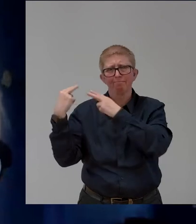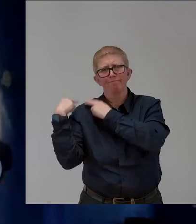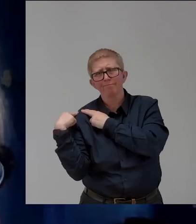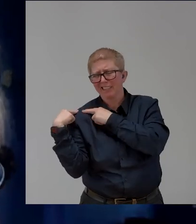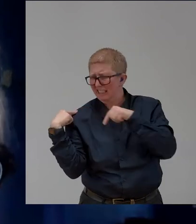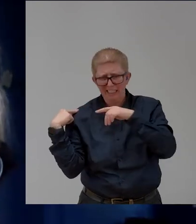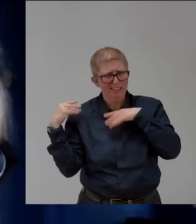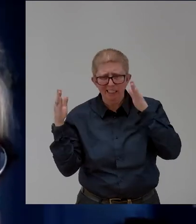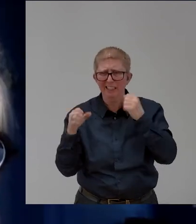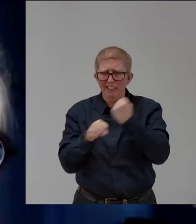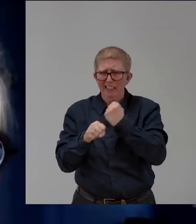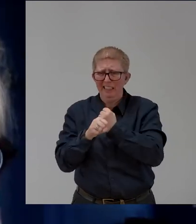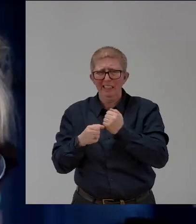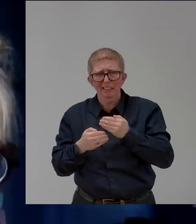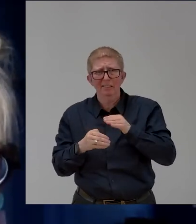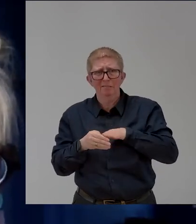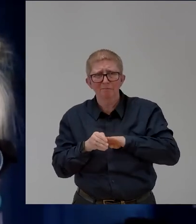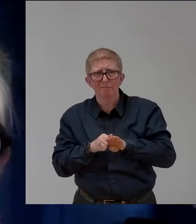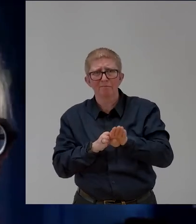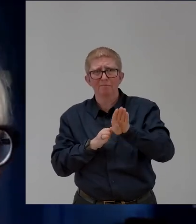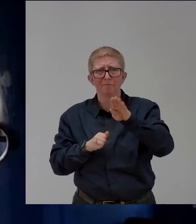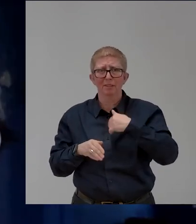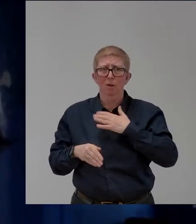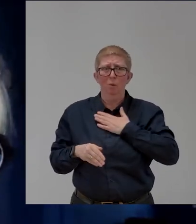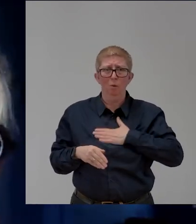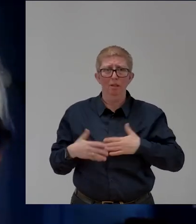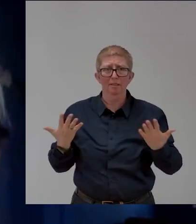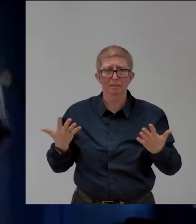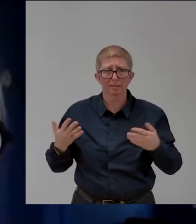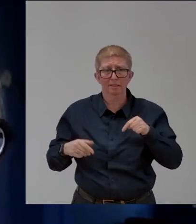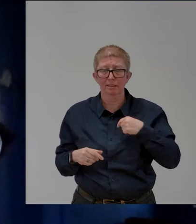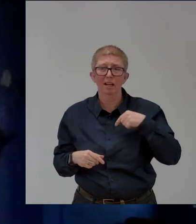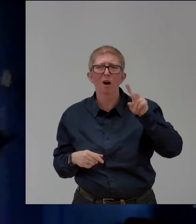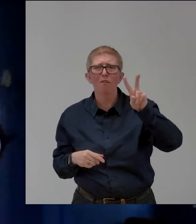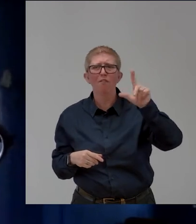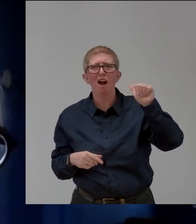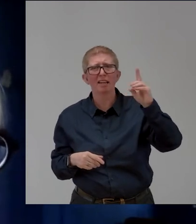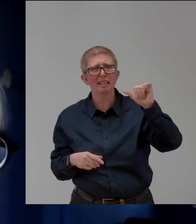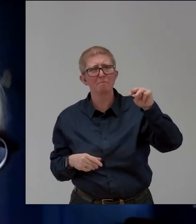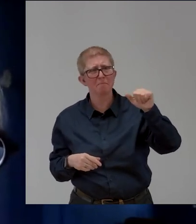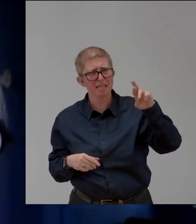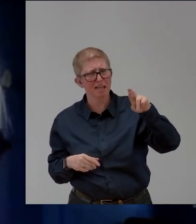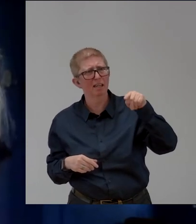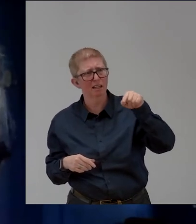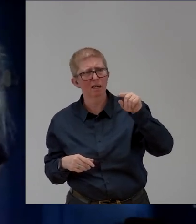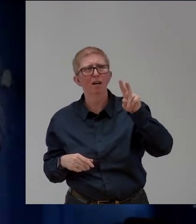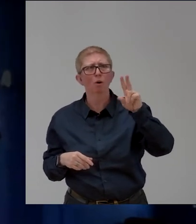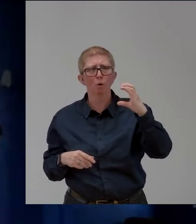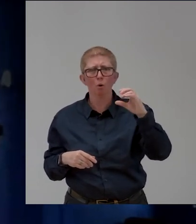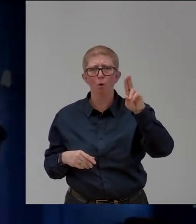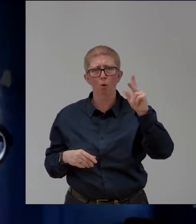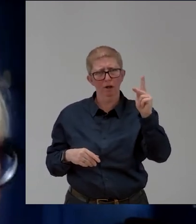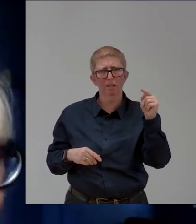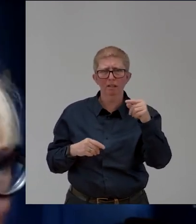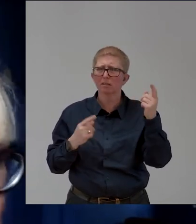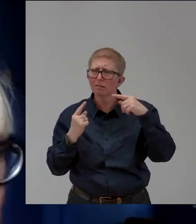Vlad in to have his keynote with us. And then we, I'd love us when we come back to have a conversation, just to talk